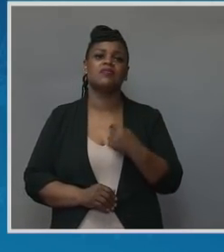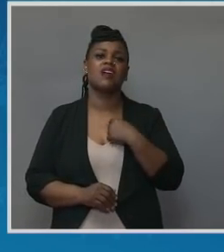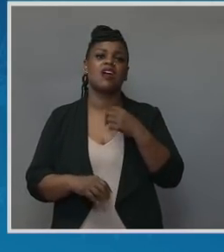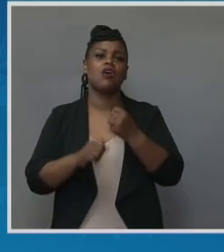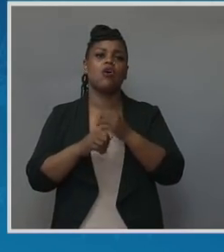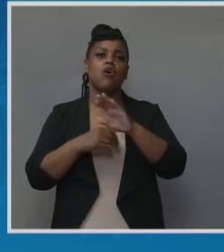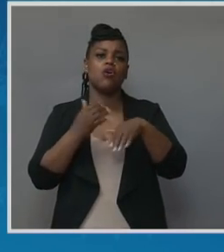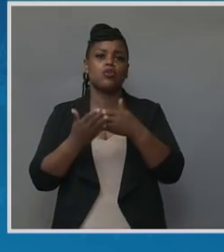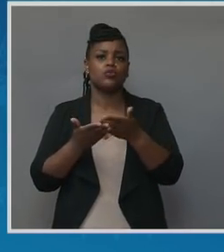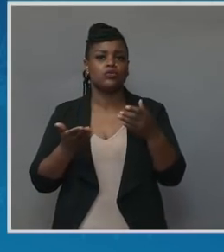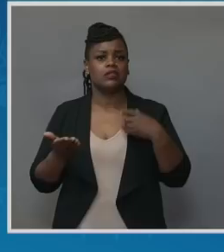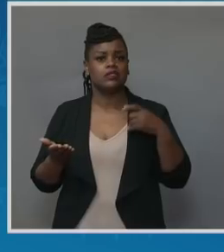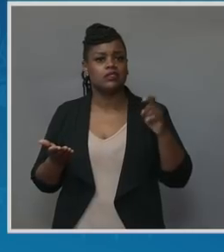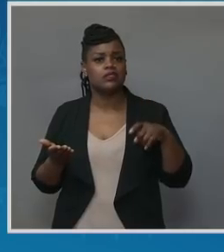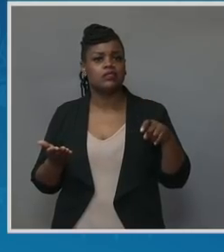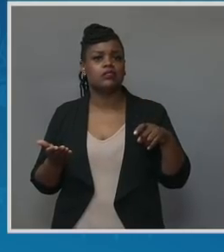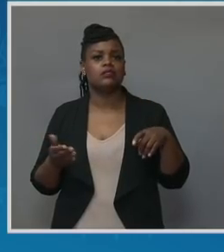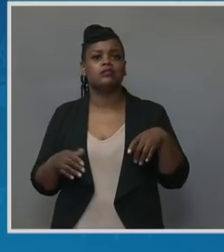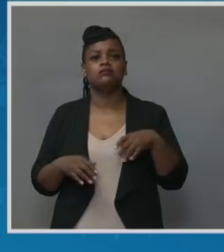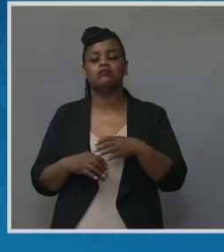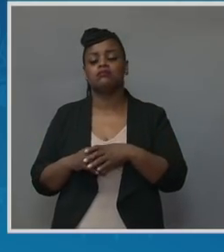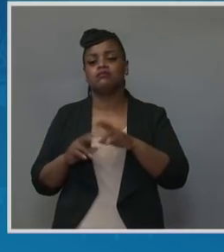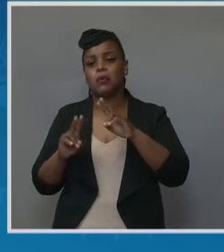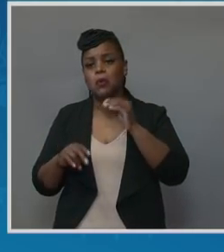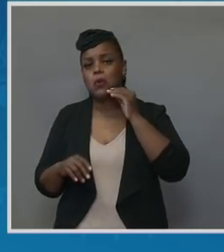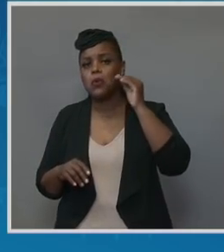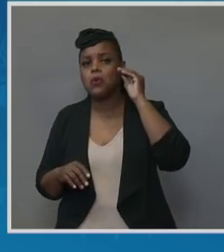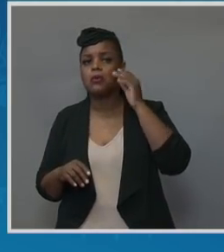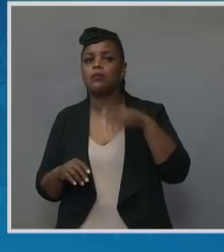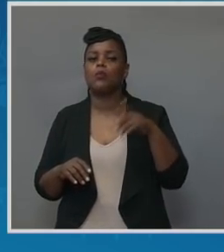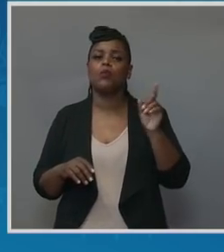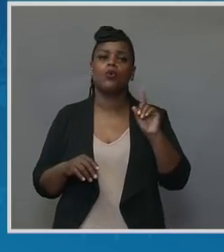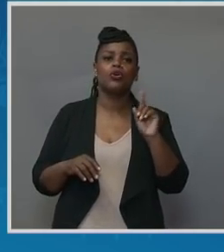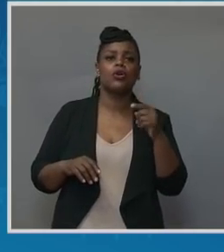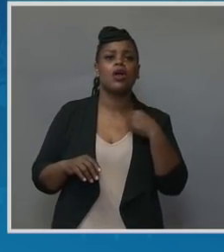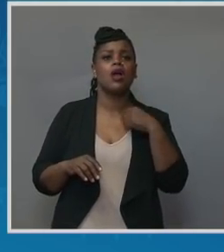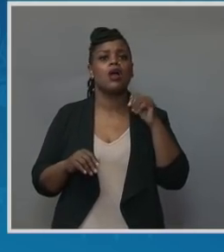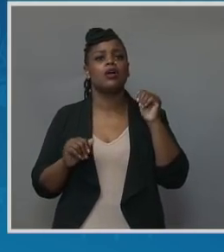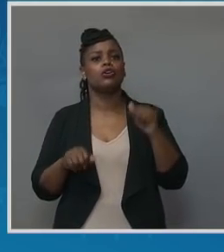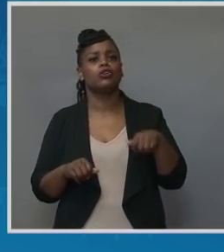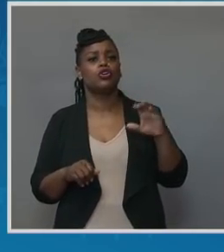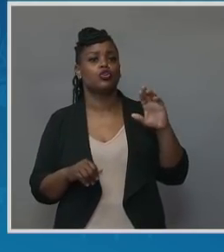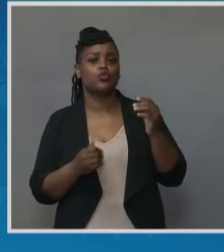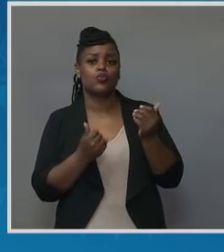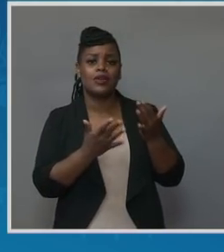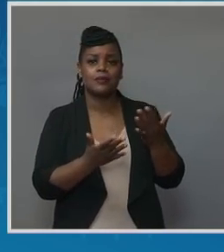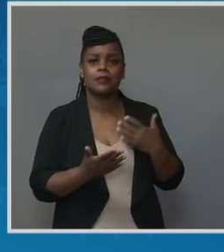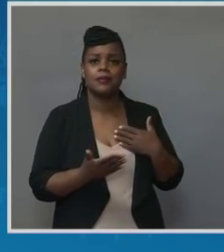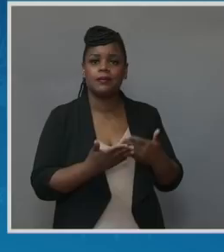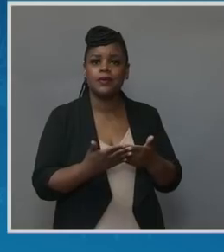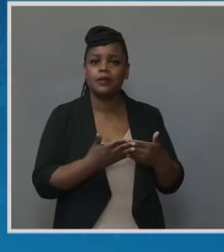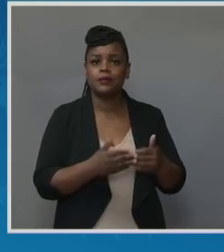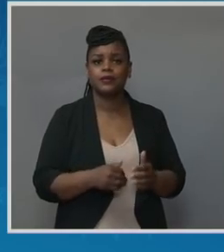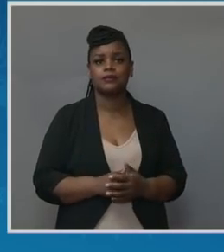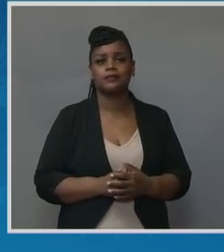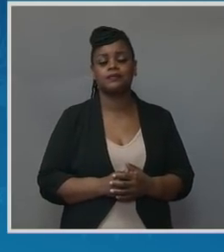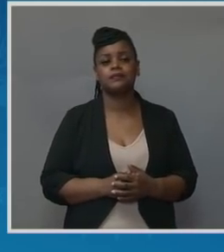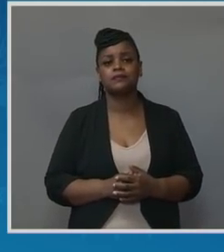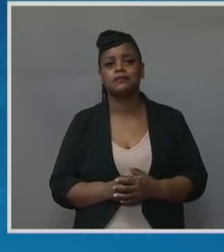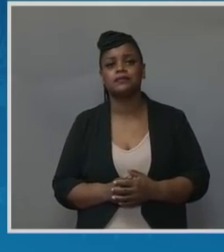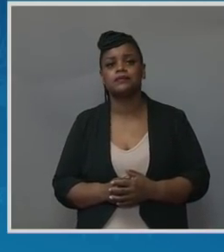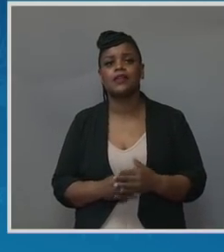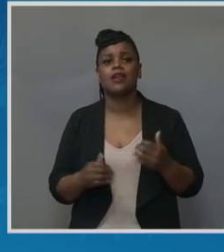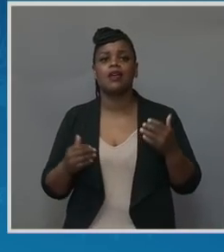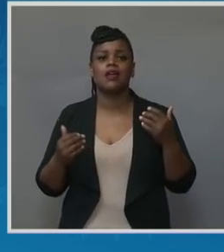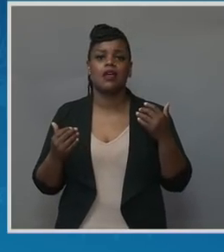a chaplain, a funeral homeless, you know, where could I cremate him if I wanted to cremate him, and even at that hospital, they had a memorial service